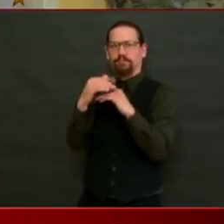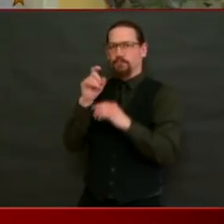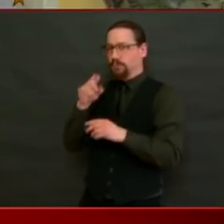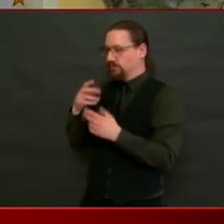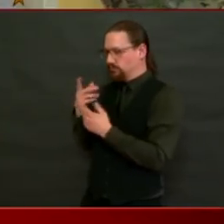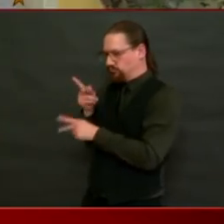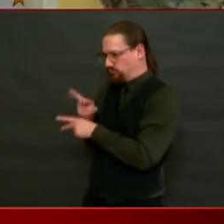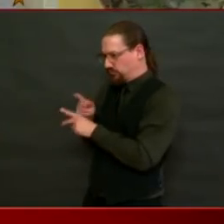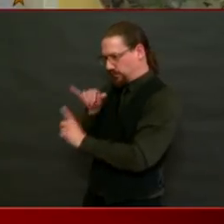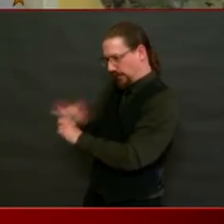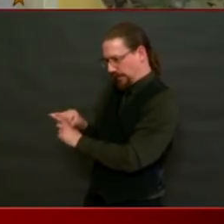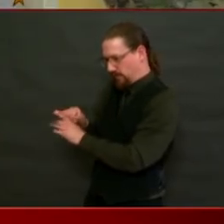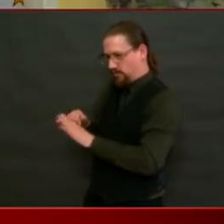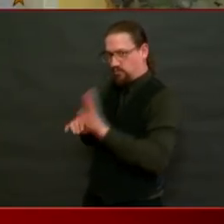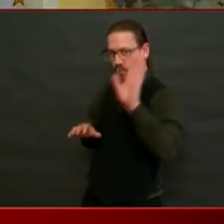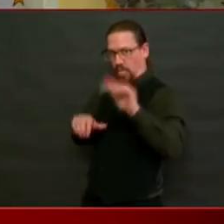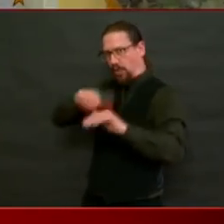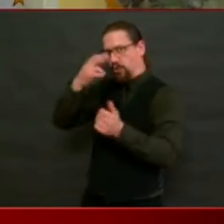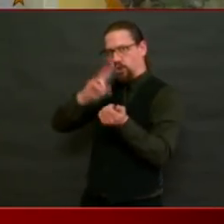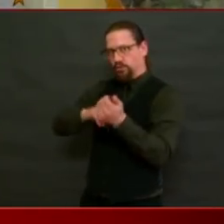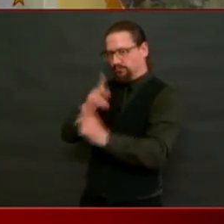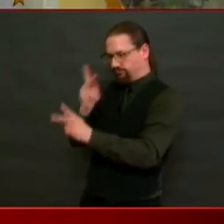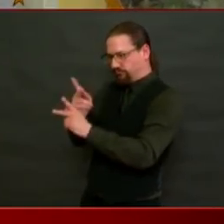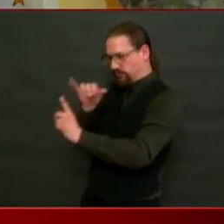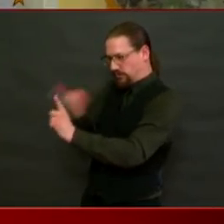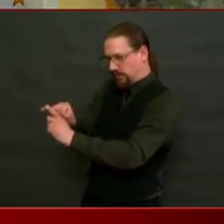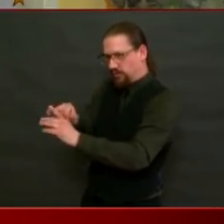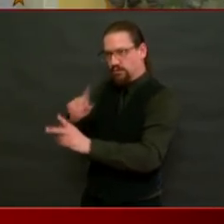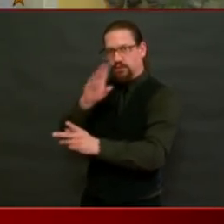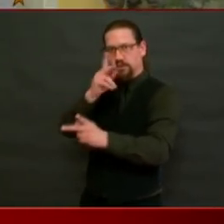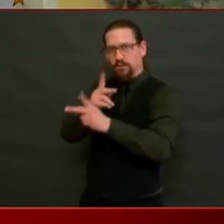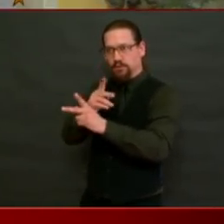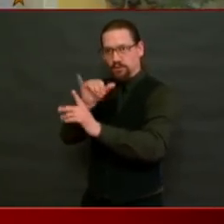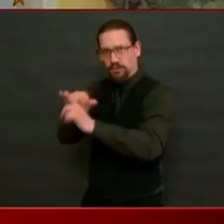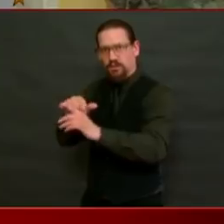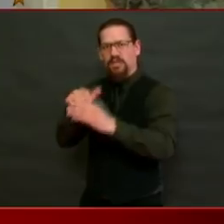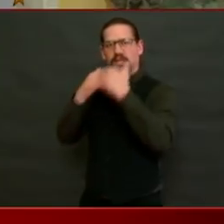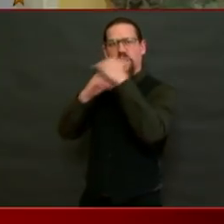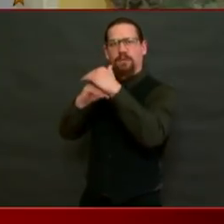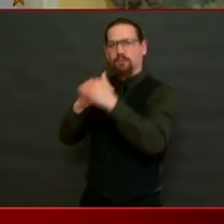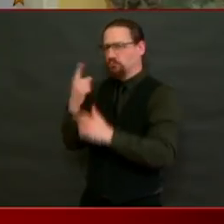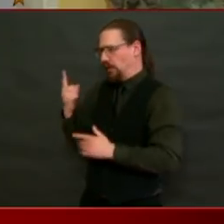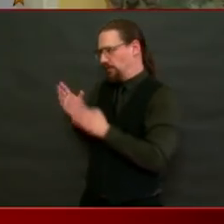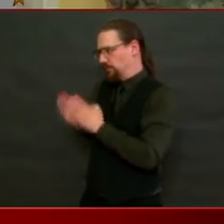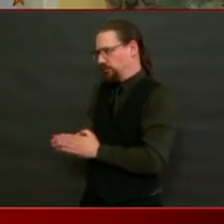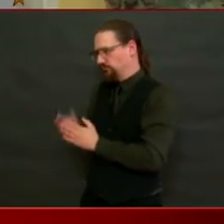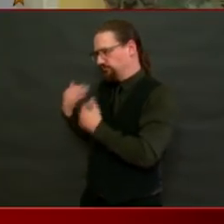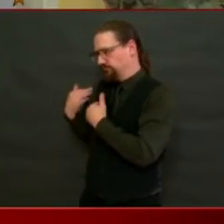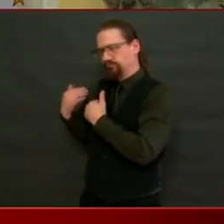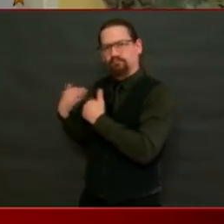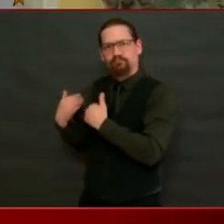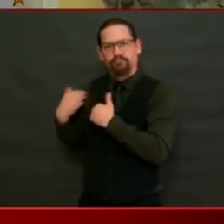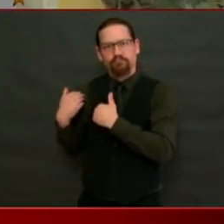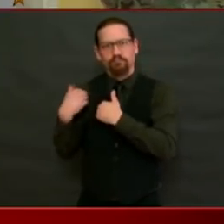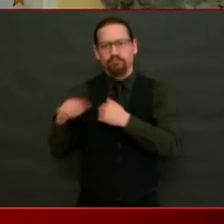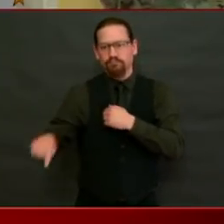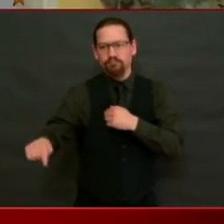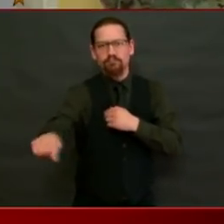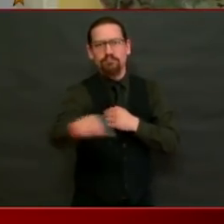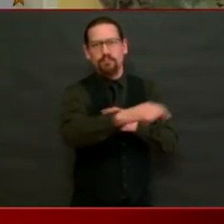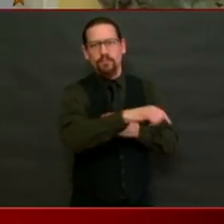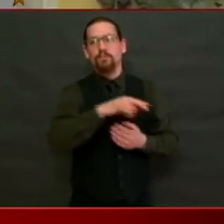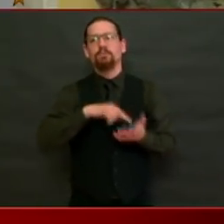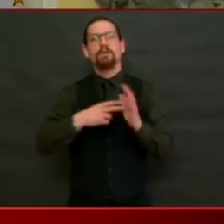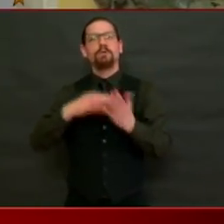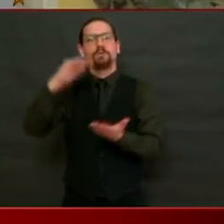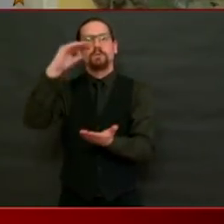I will say that this conversation is happening regularly with all nursing homes. There isn't anything differently that Golden Crest